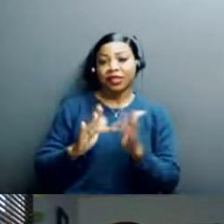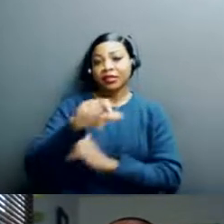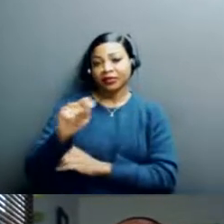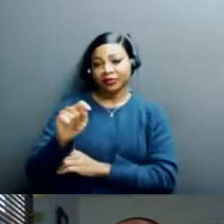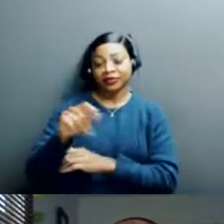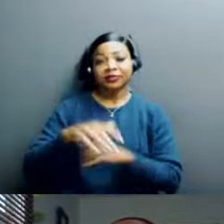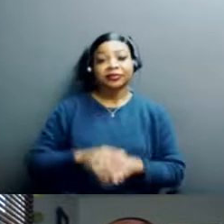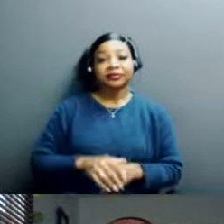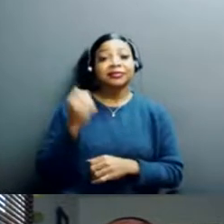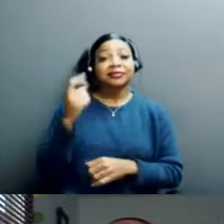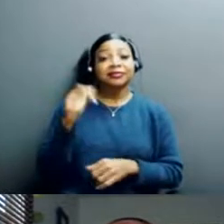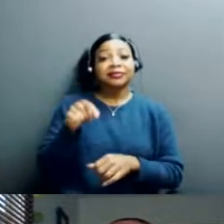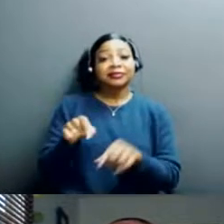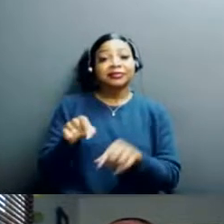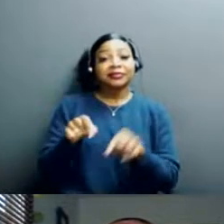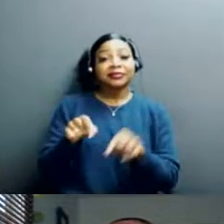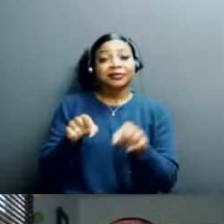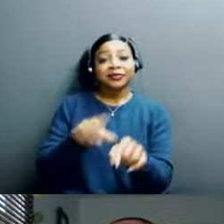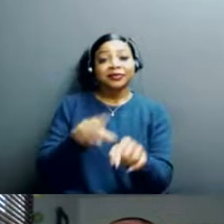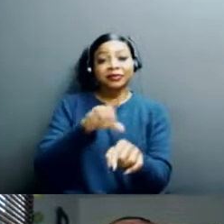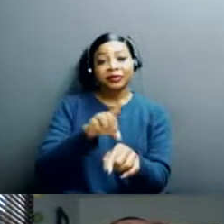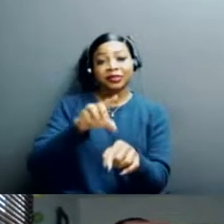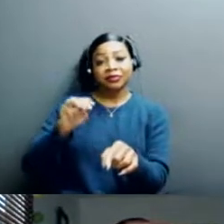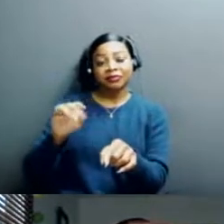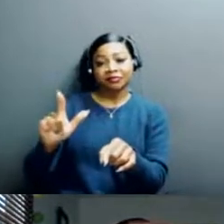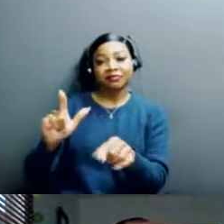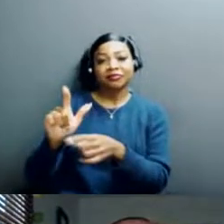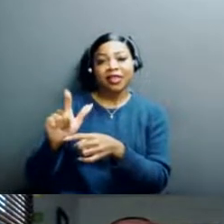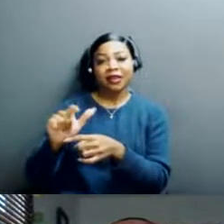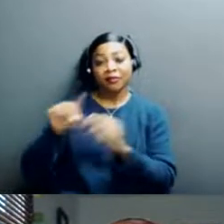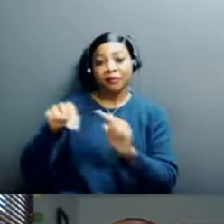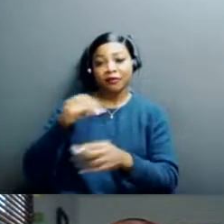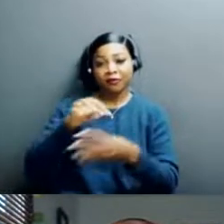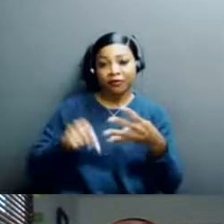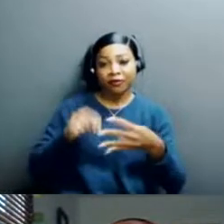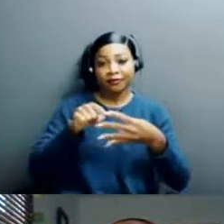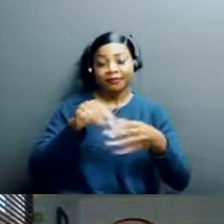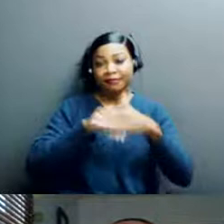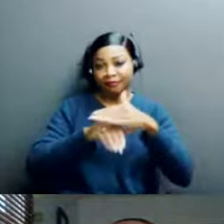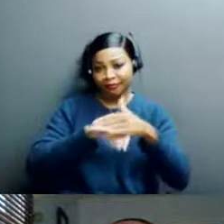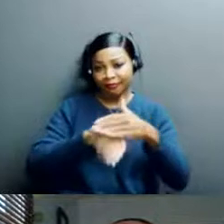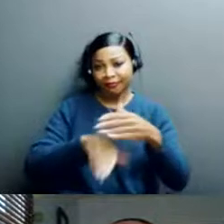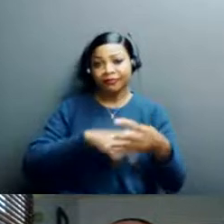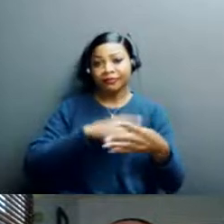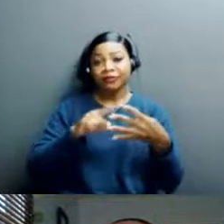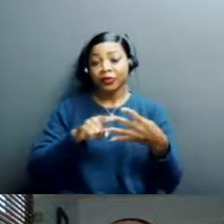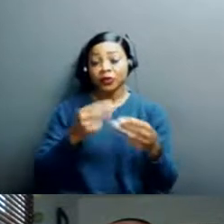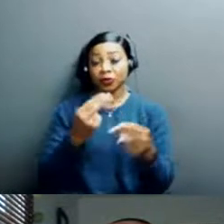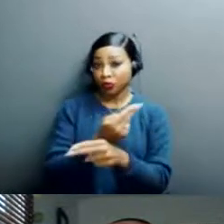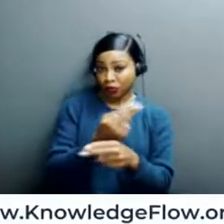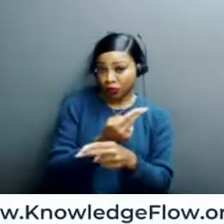core, digital media literacy is about sort of the four things. It's about access, and then being able to use,